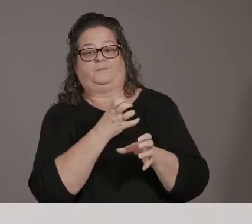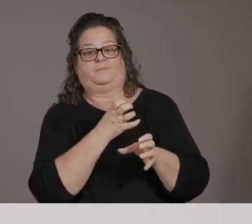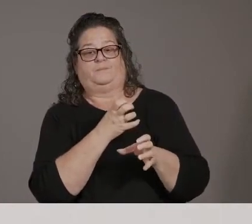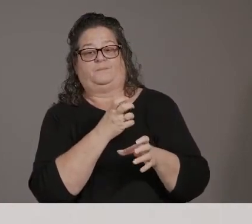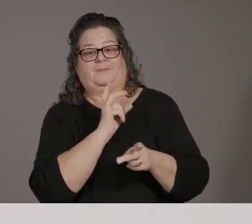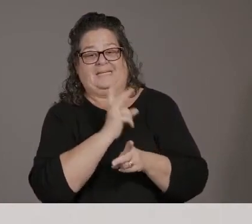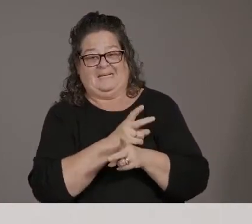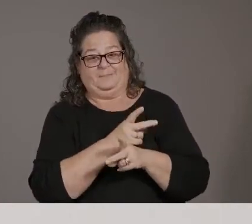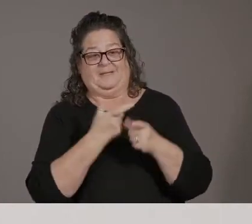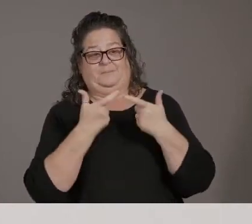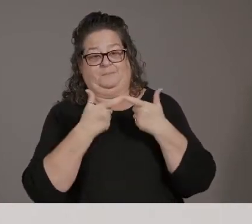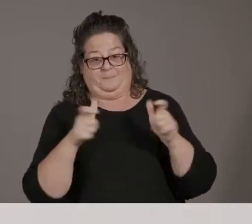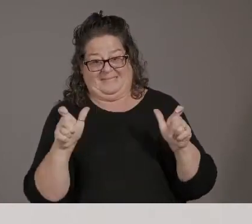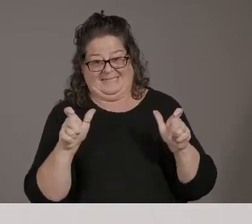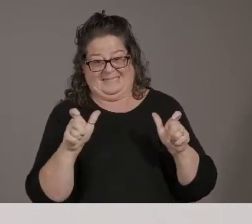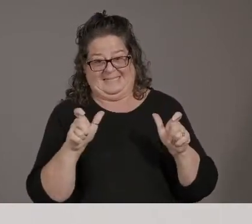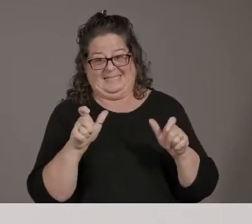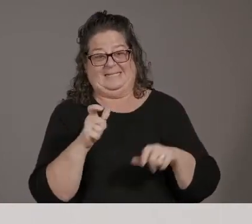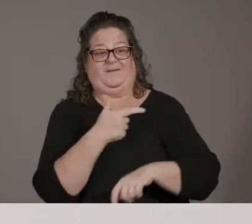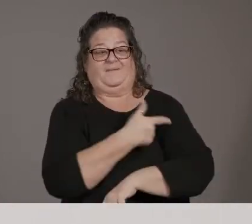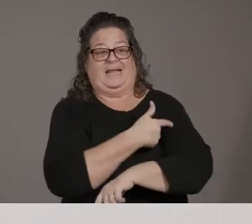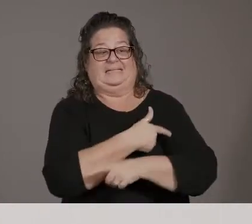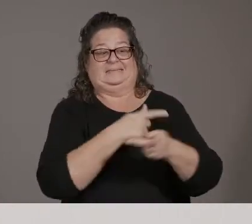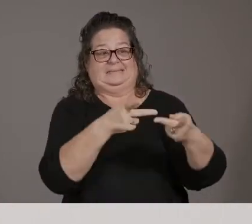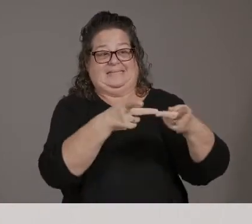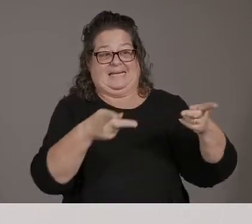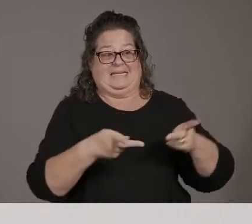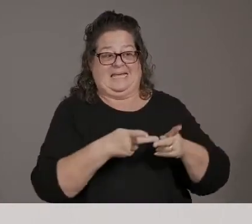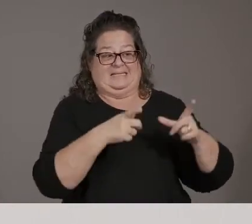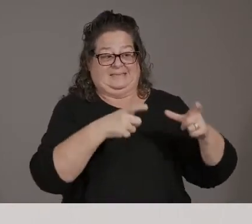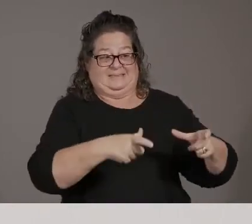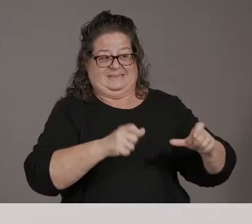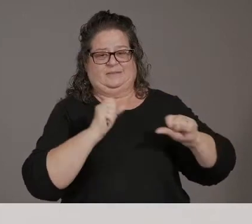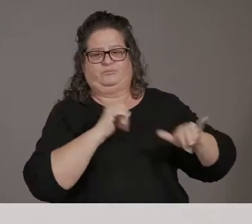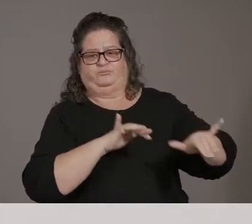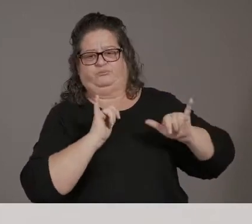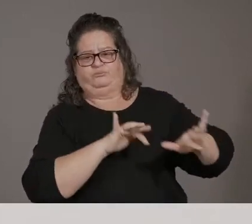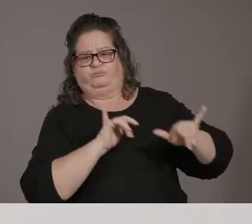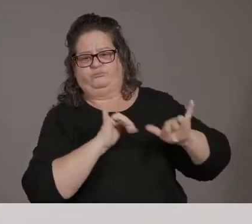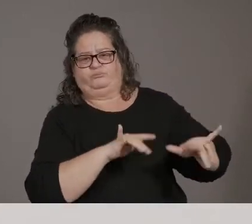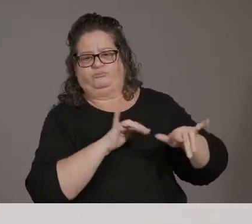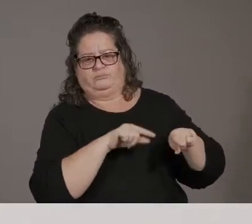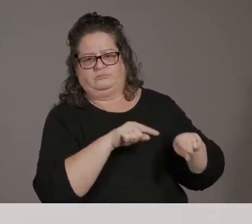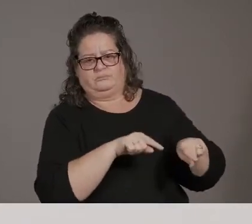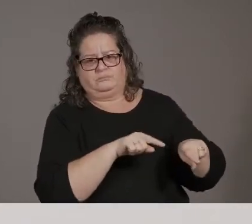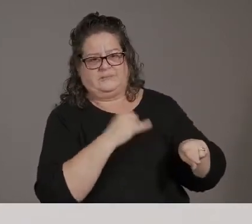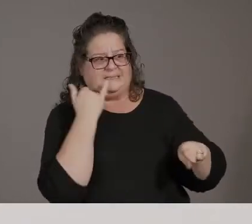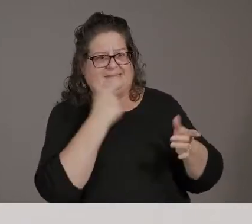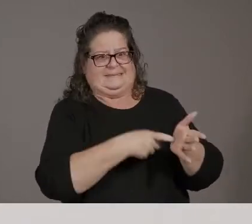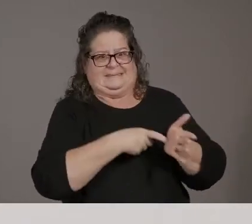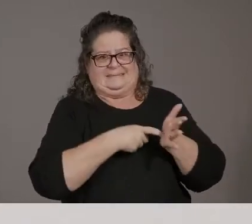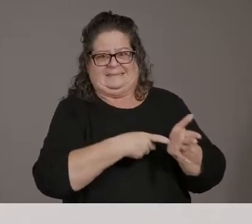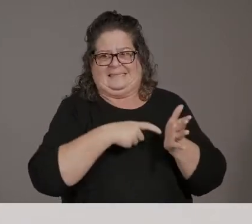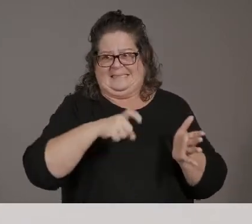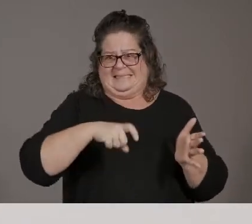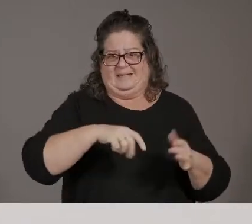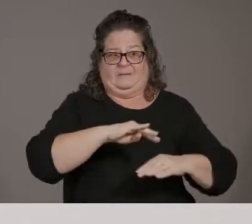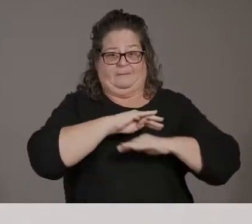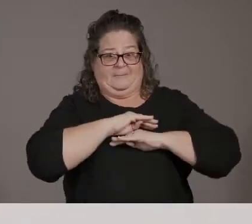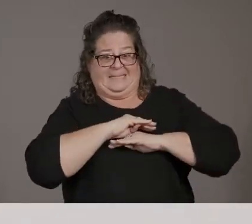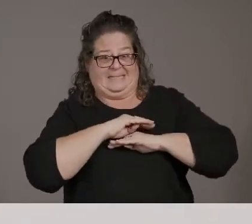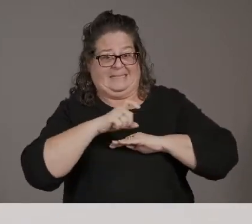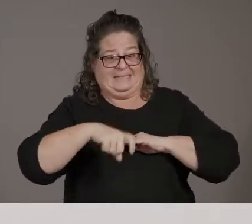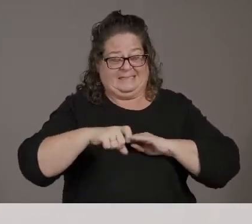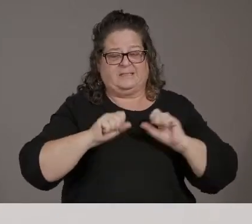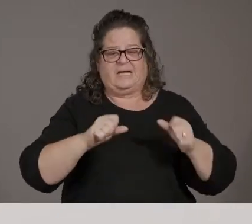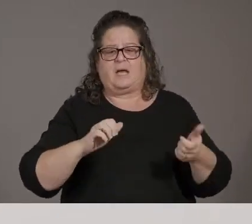huge demand because we can partner with, um, our, our partners at the Arizona Department of Emergency Management and the